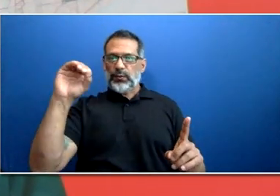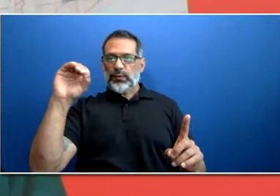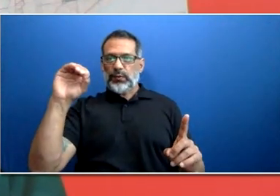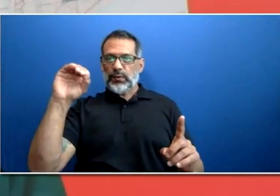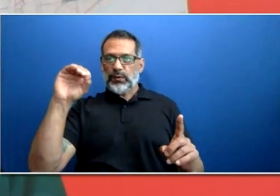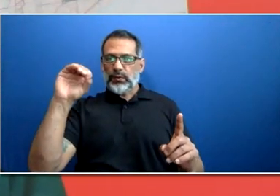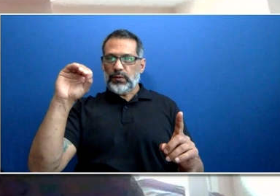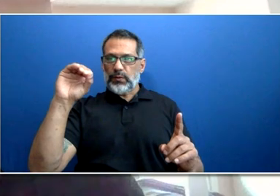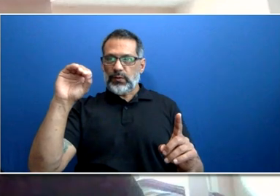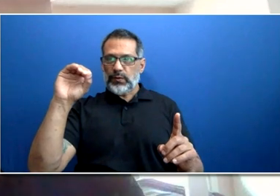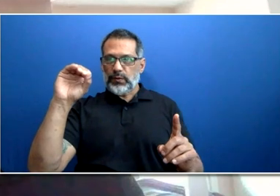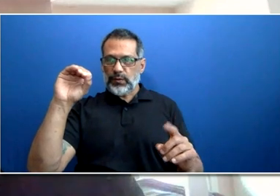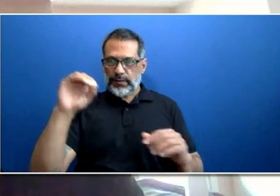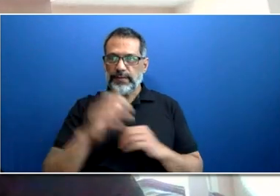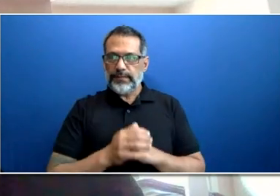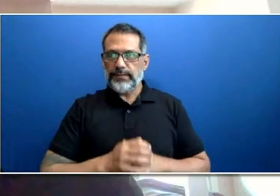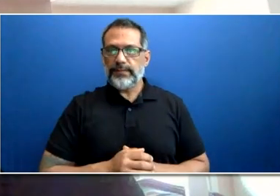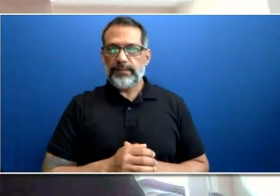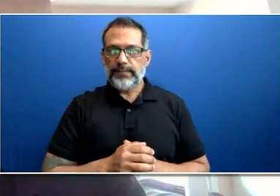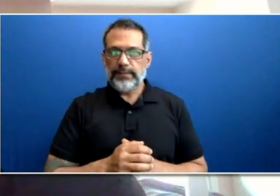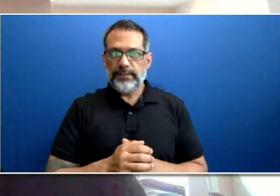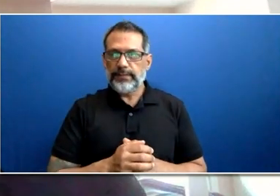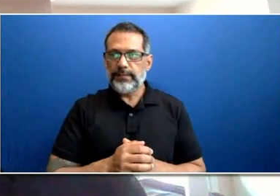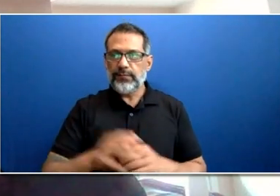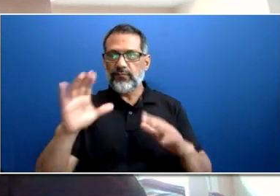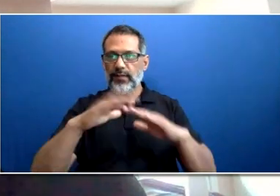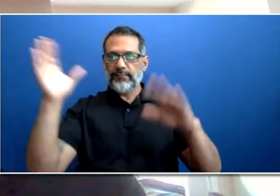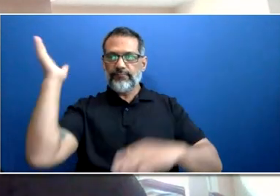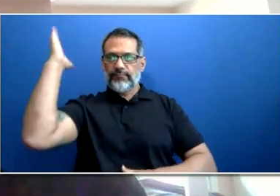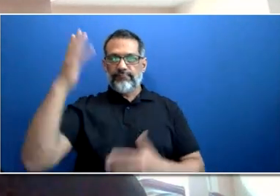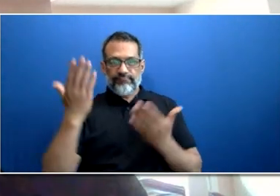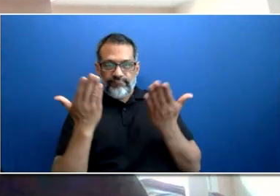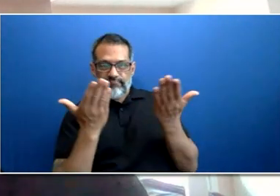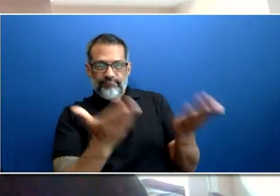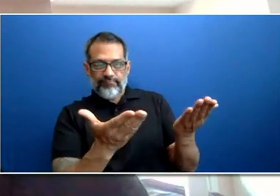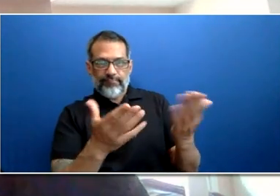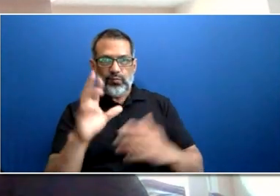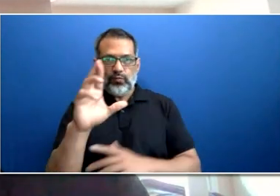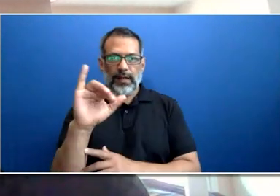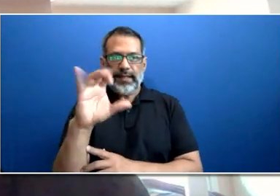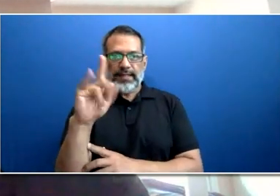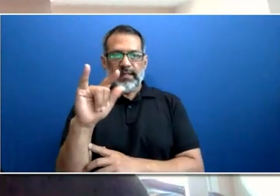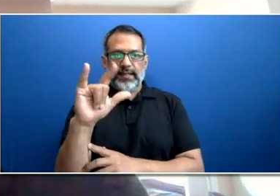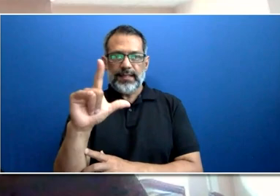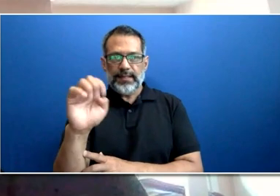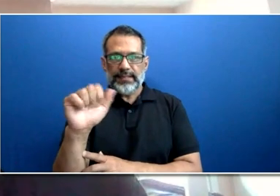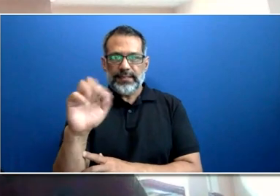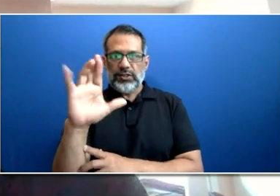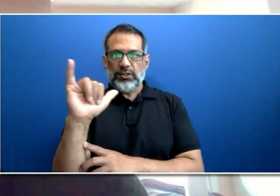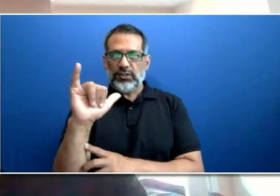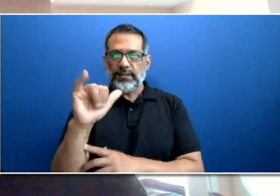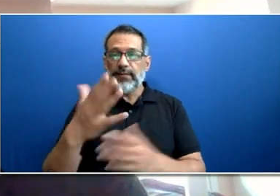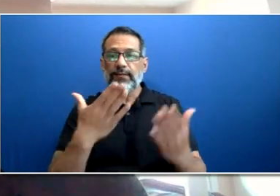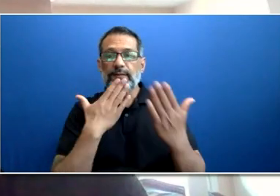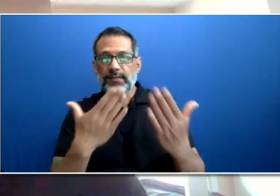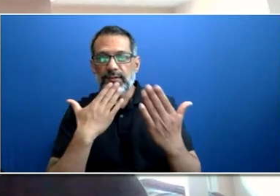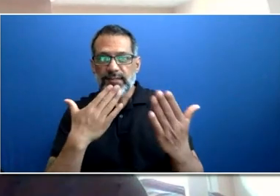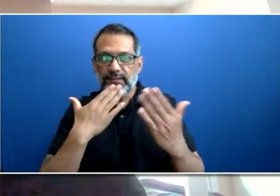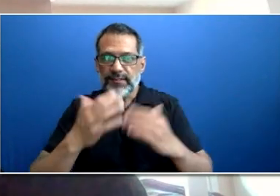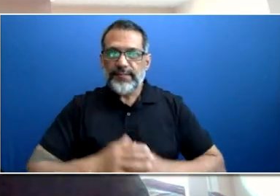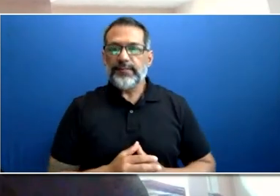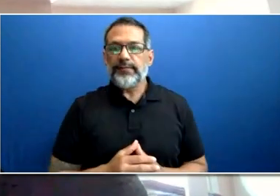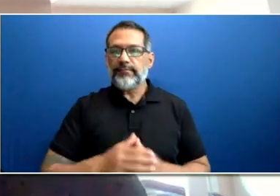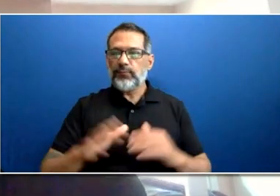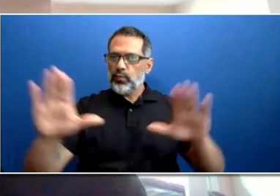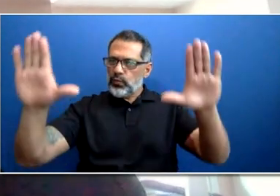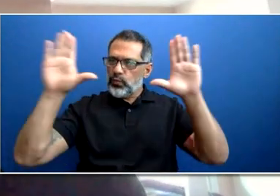Rick? Well, thank you very much. That was a great opening for this organization. I really appreciate what you're